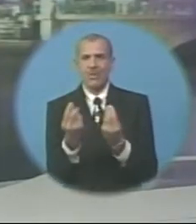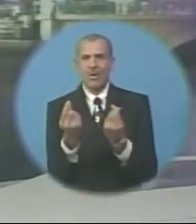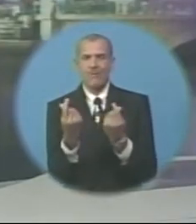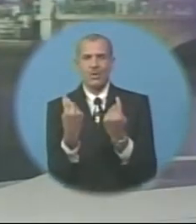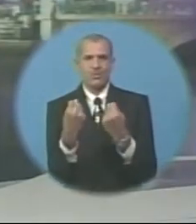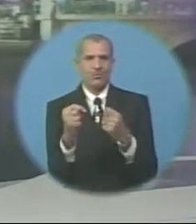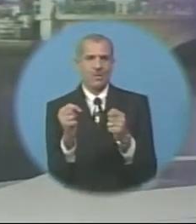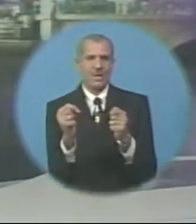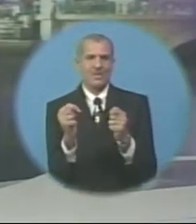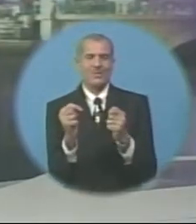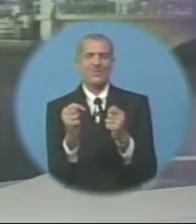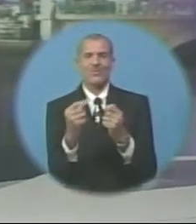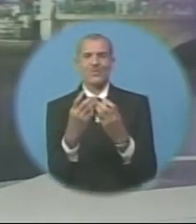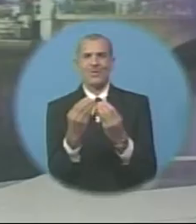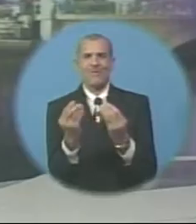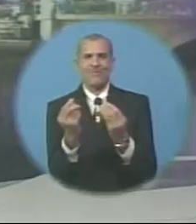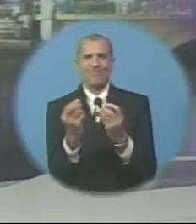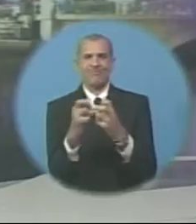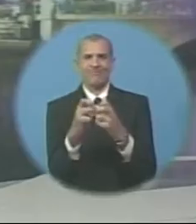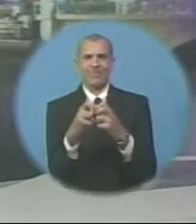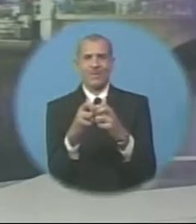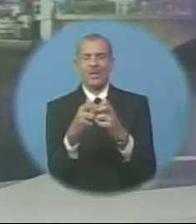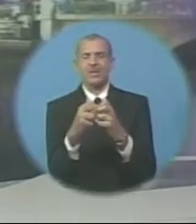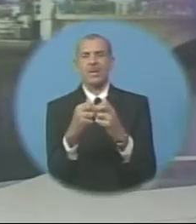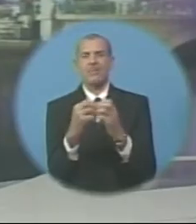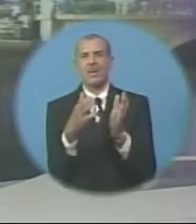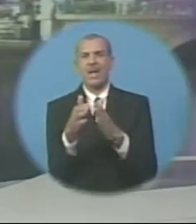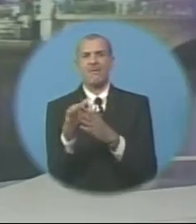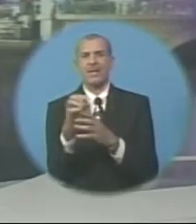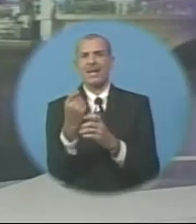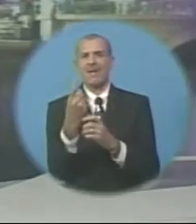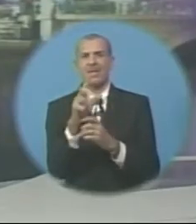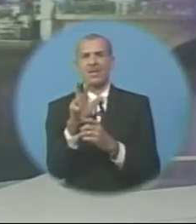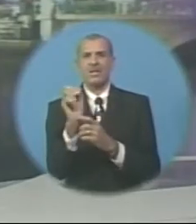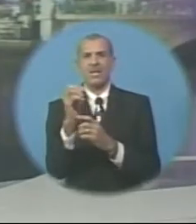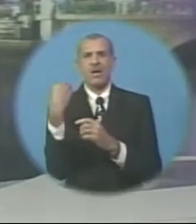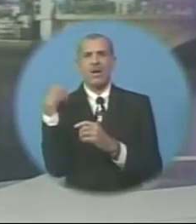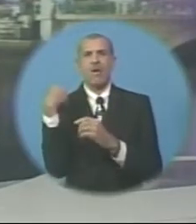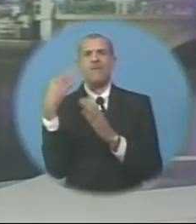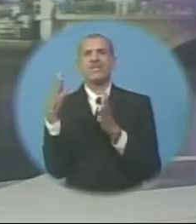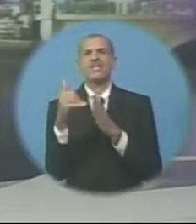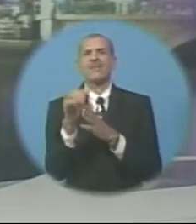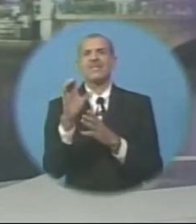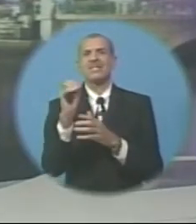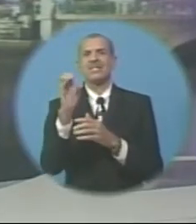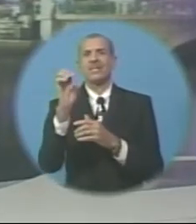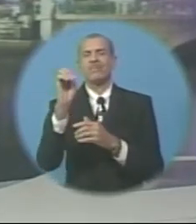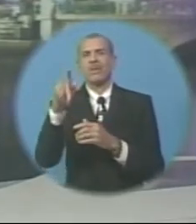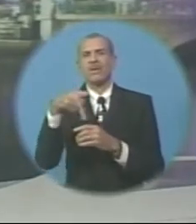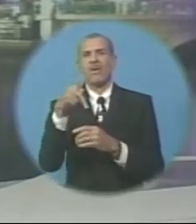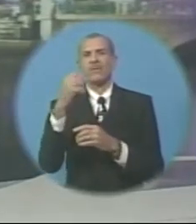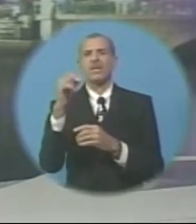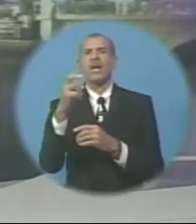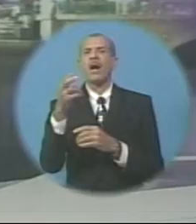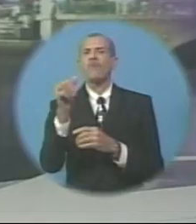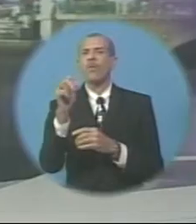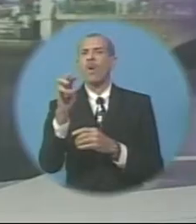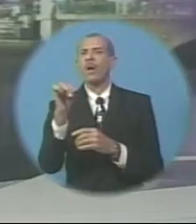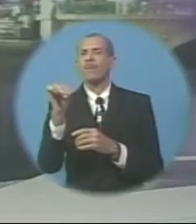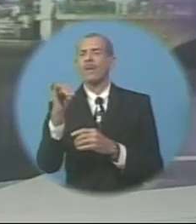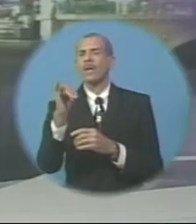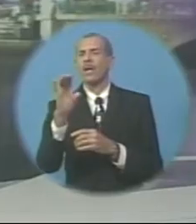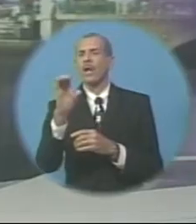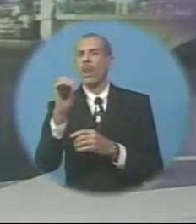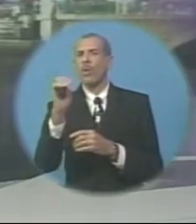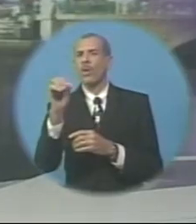try and resolve the matter. That meeting is set for 11.30 at the offices of the Chief Personnel Officer at the Humphrey Walcott Building on Culloden